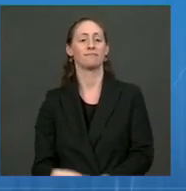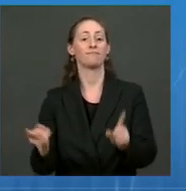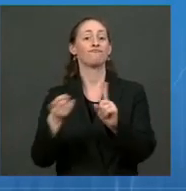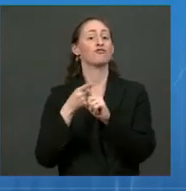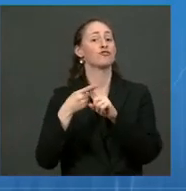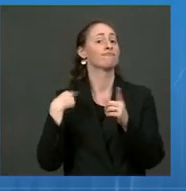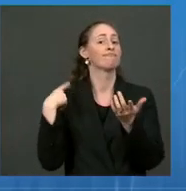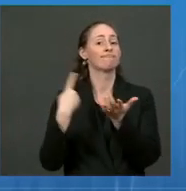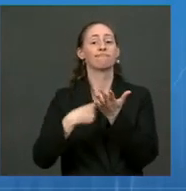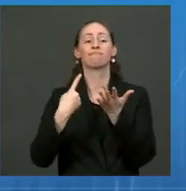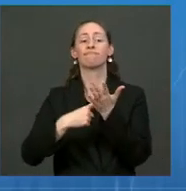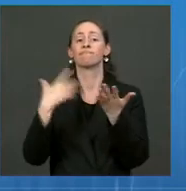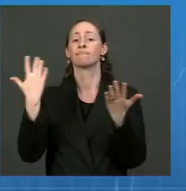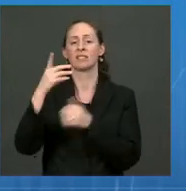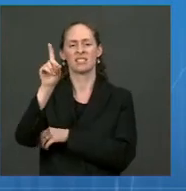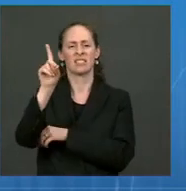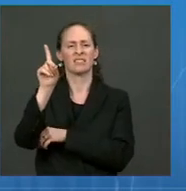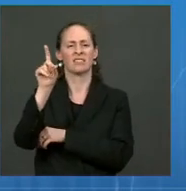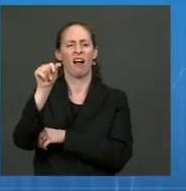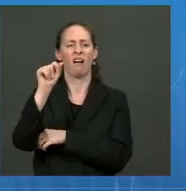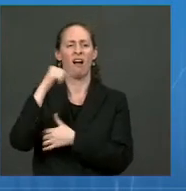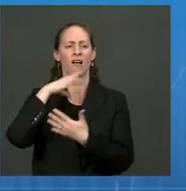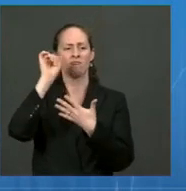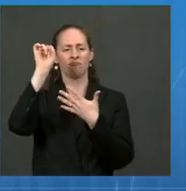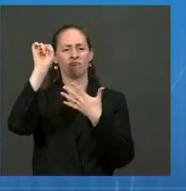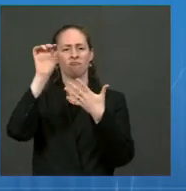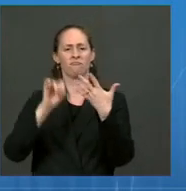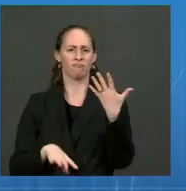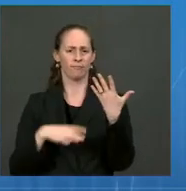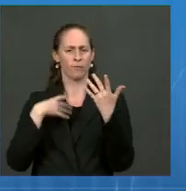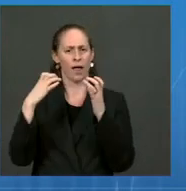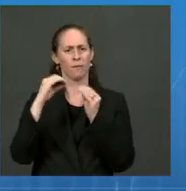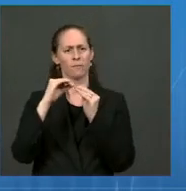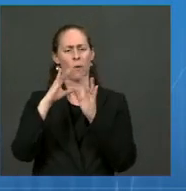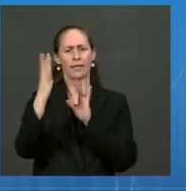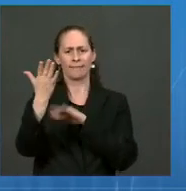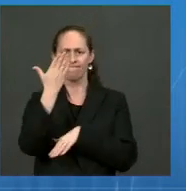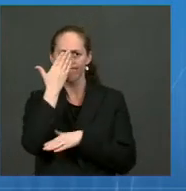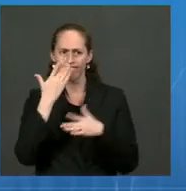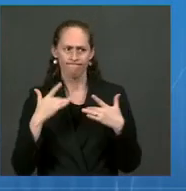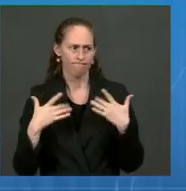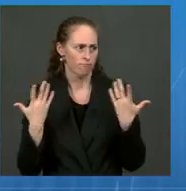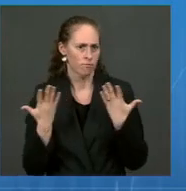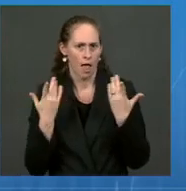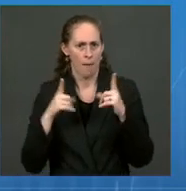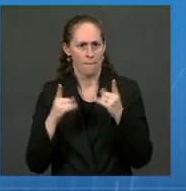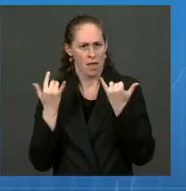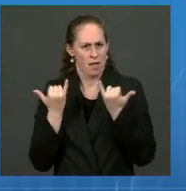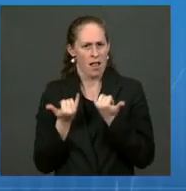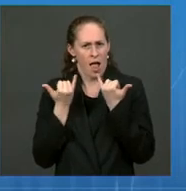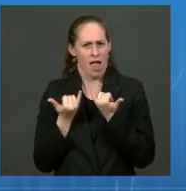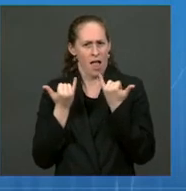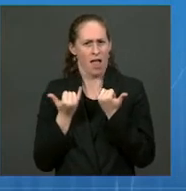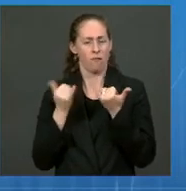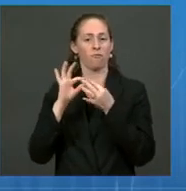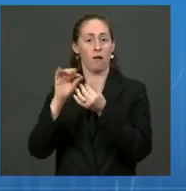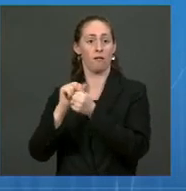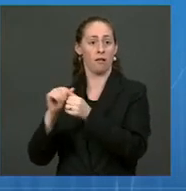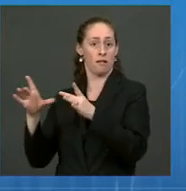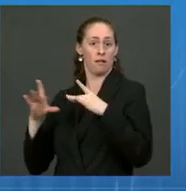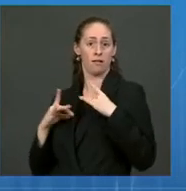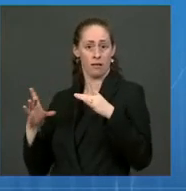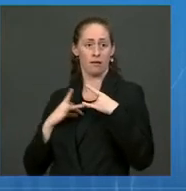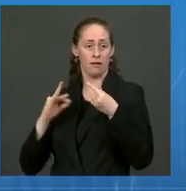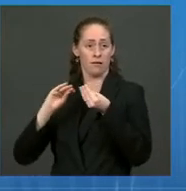today I want to provide you a closer look at the current state of the pandemic. Let's start with cases. As of yesterday, the